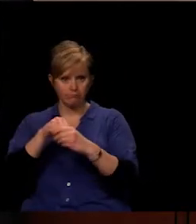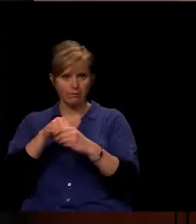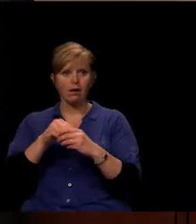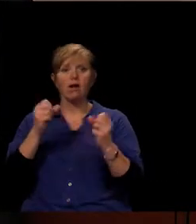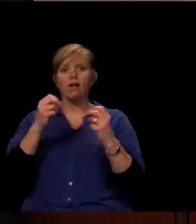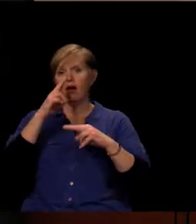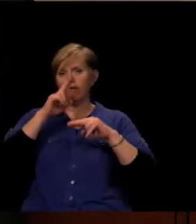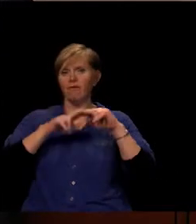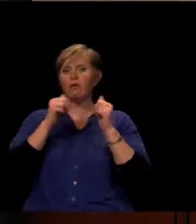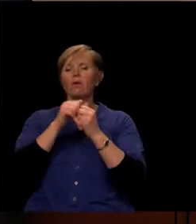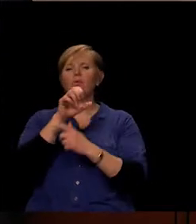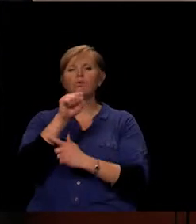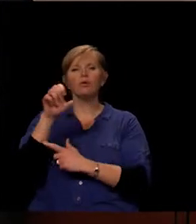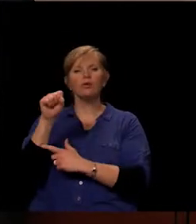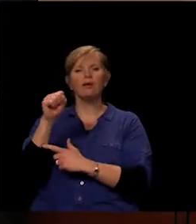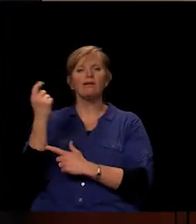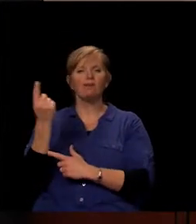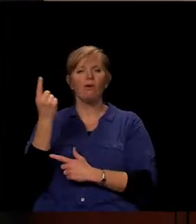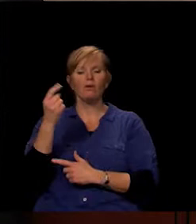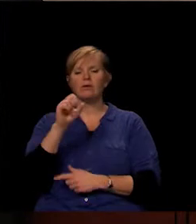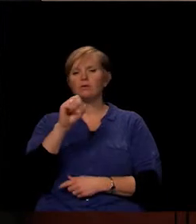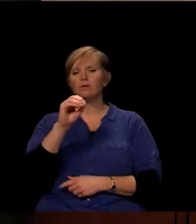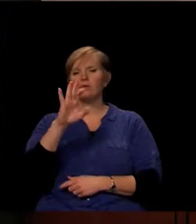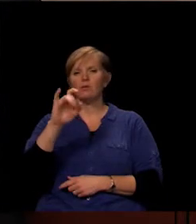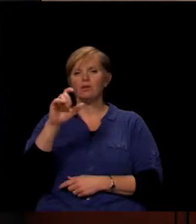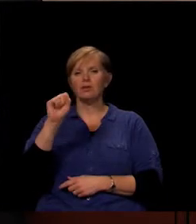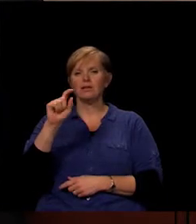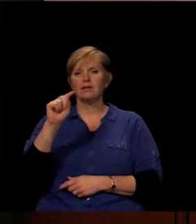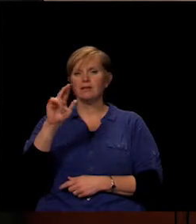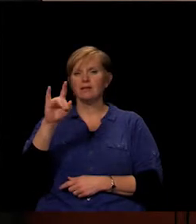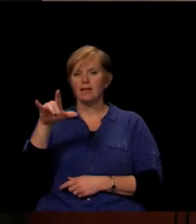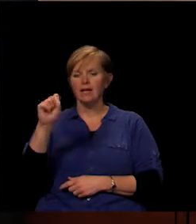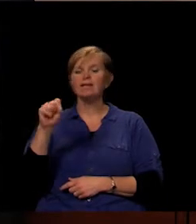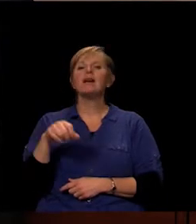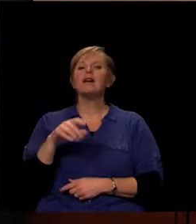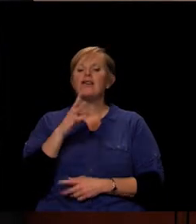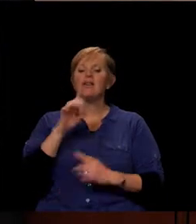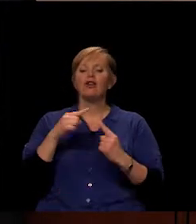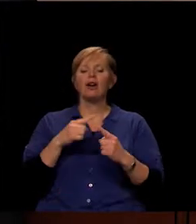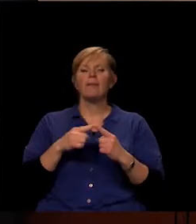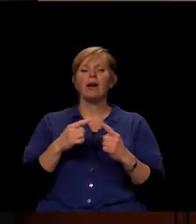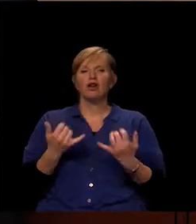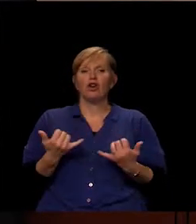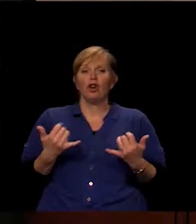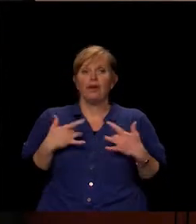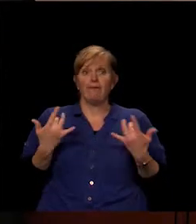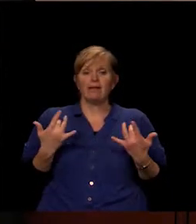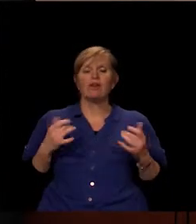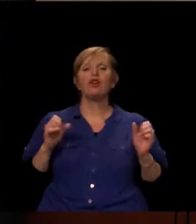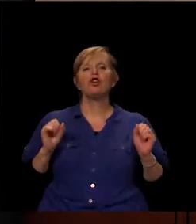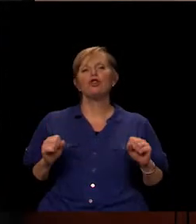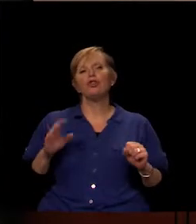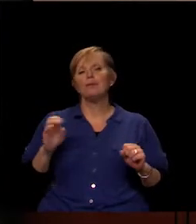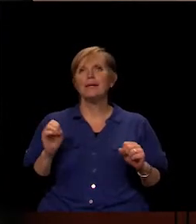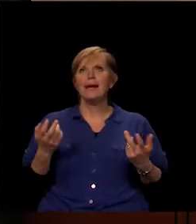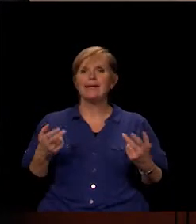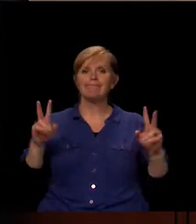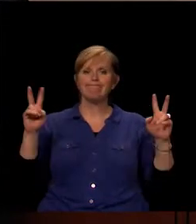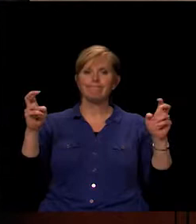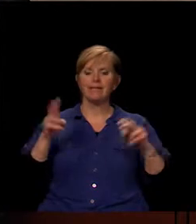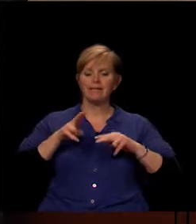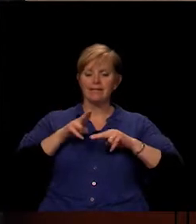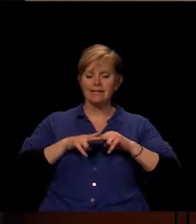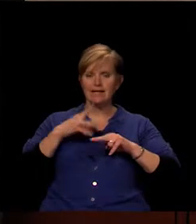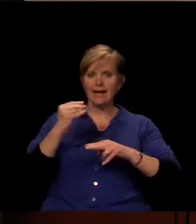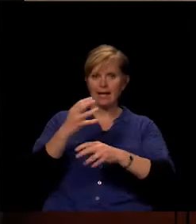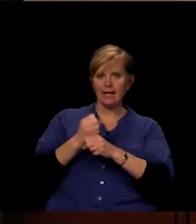social studies, you know they're always doing current events, and it can be a sit and get, where the teacher or student comes up in front of the